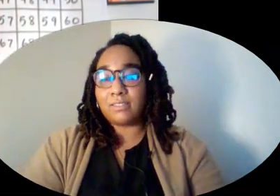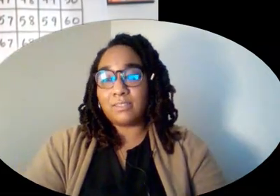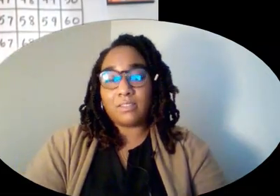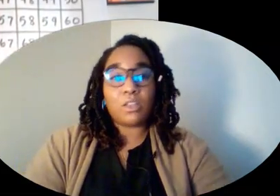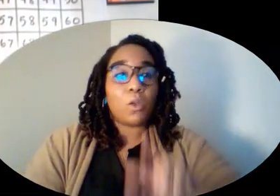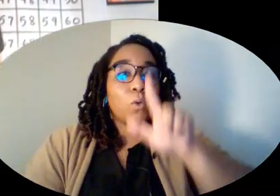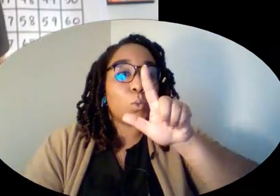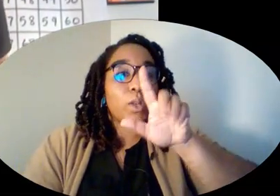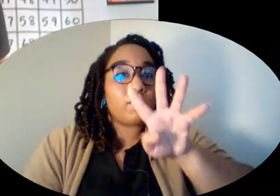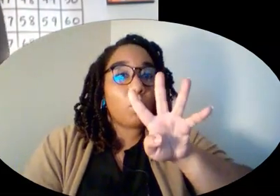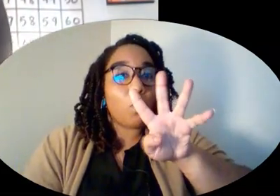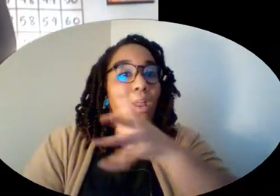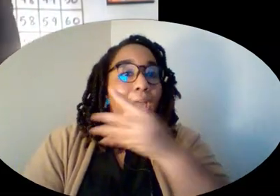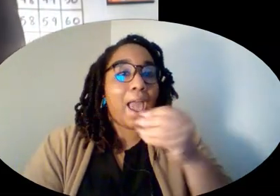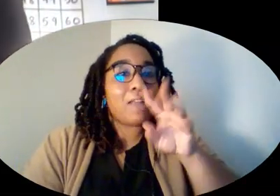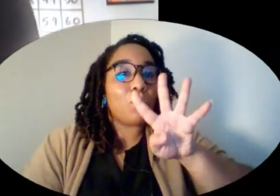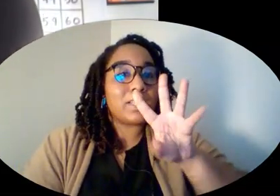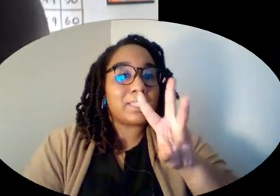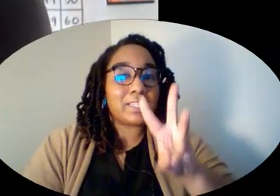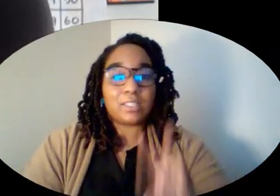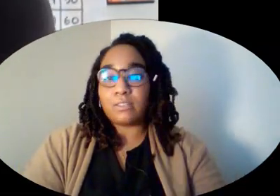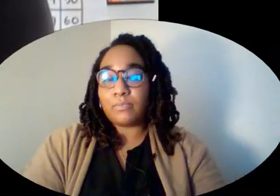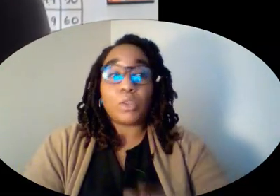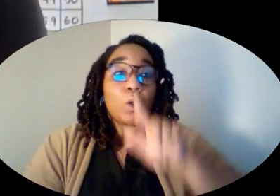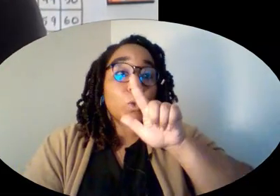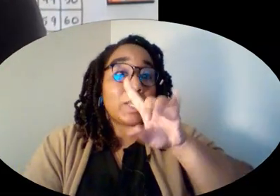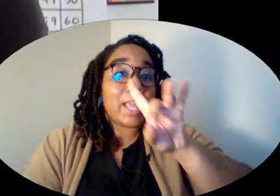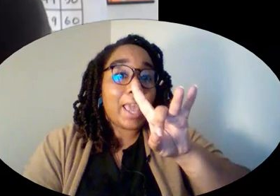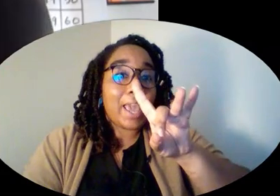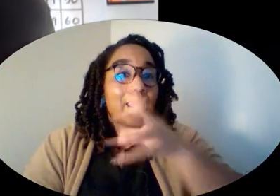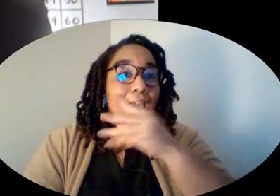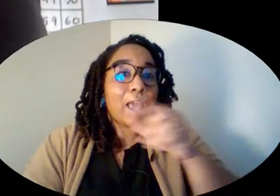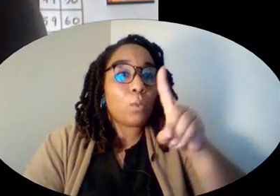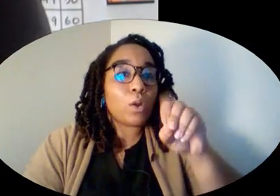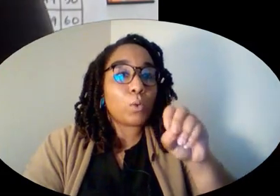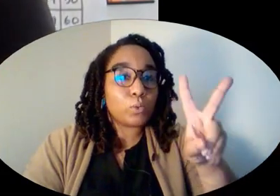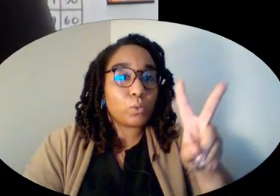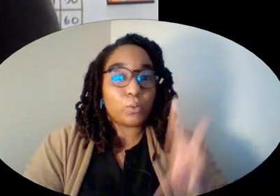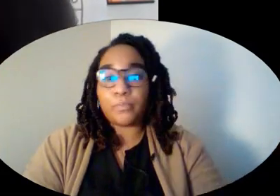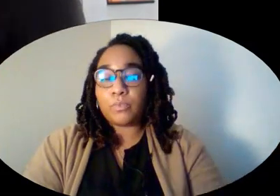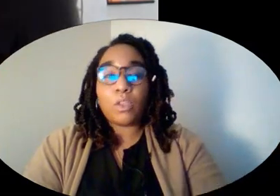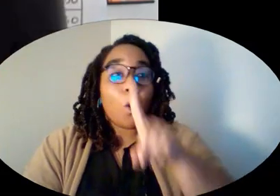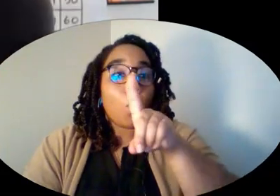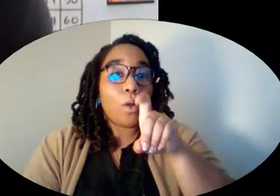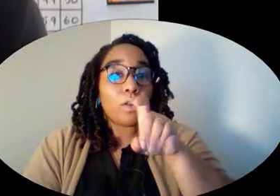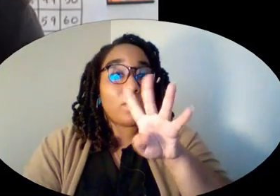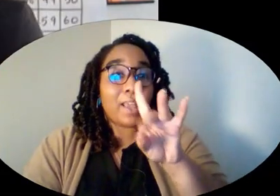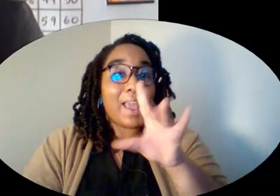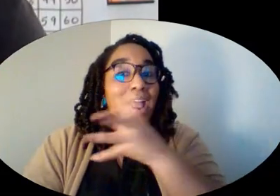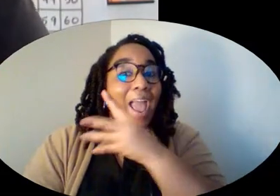24 and 46, 28 and 102, 148 and